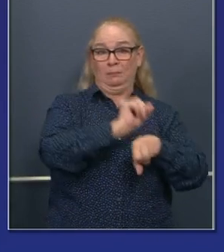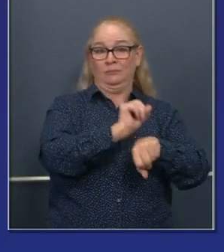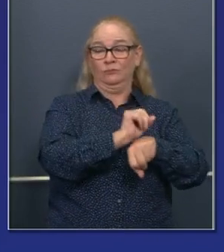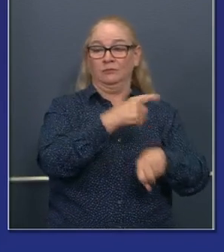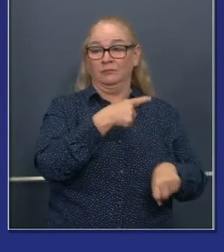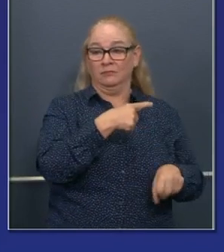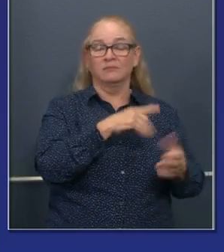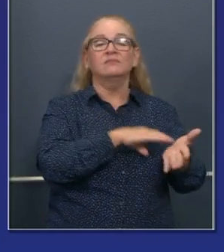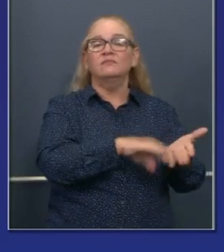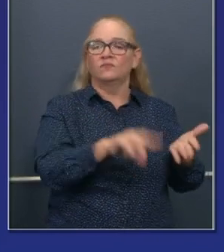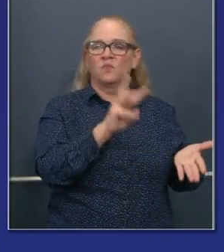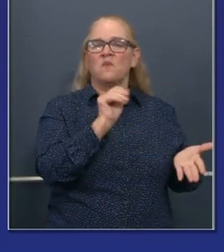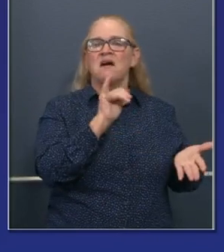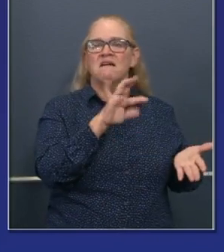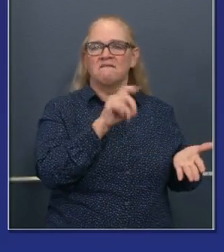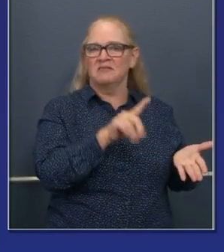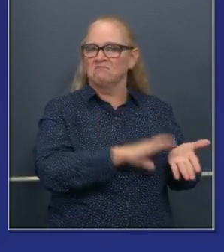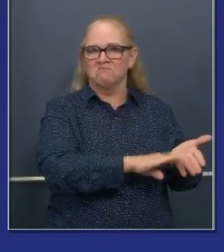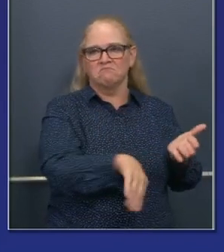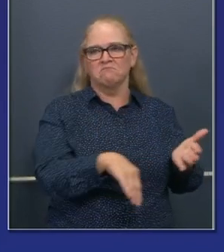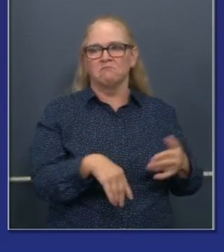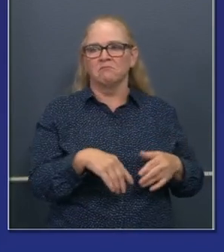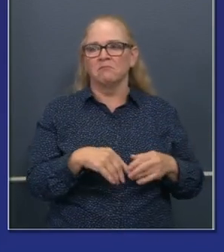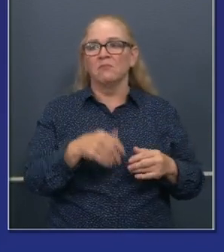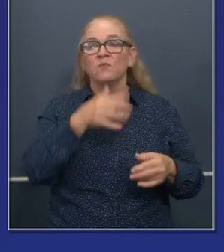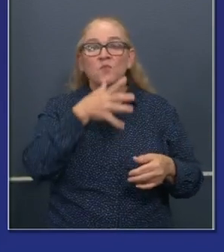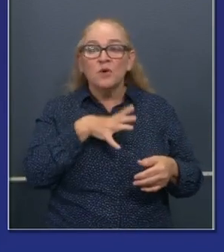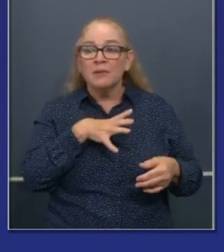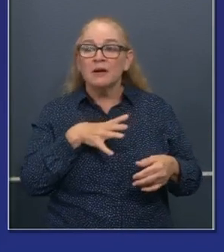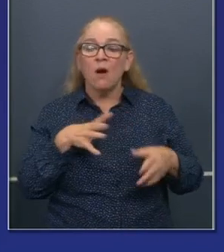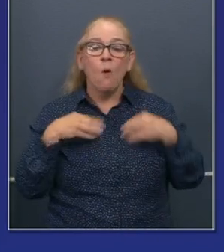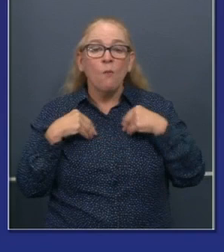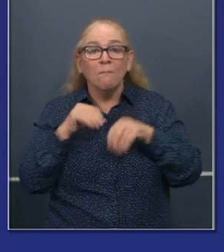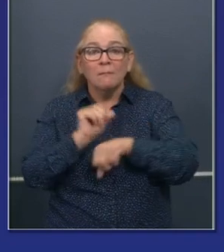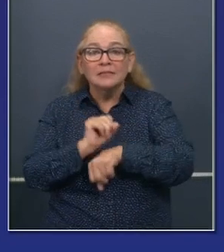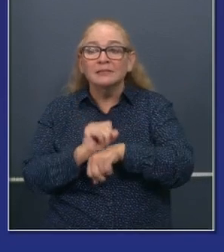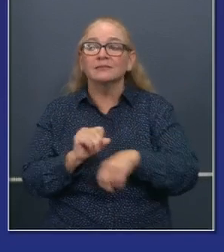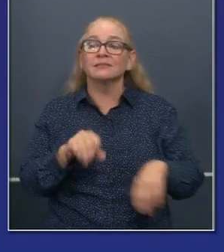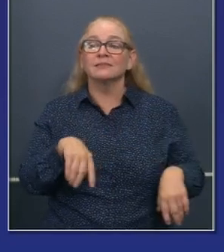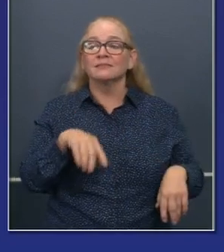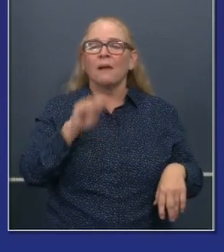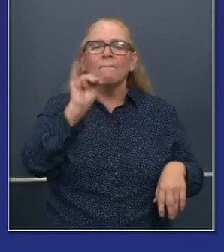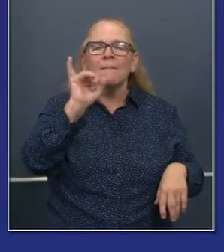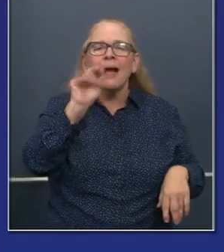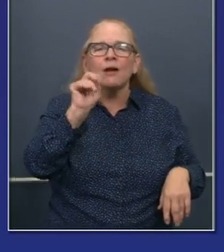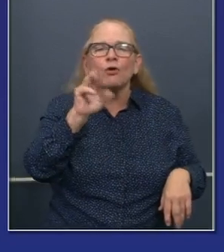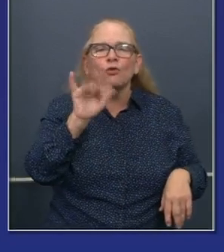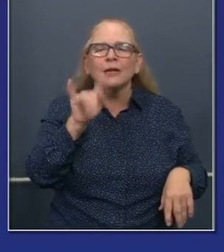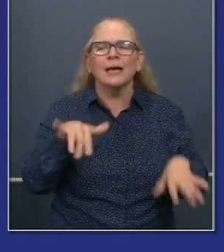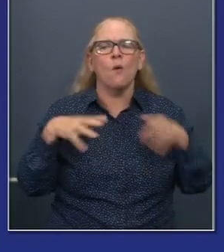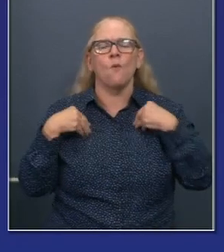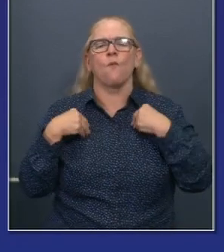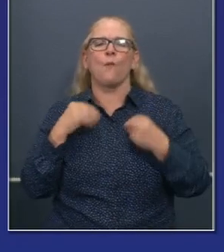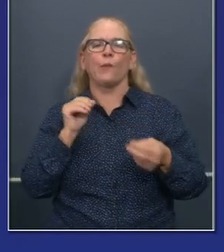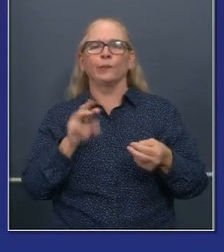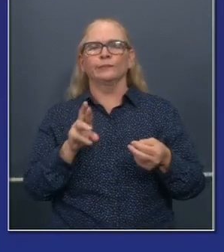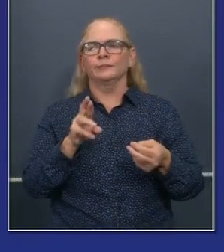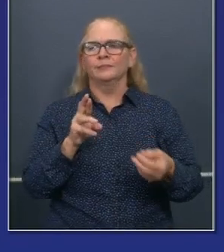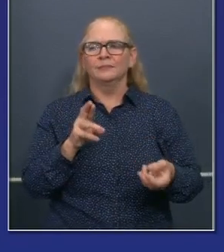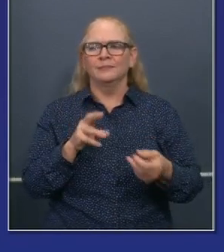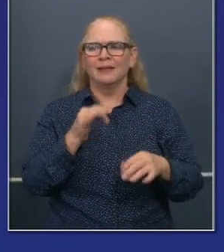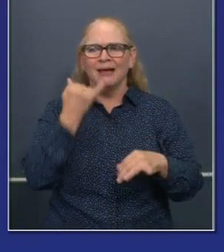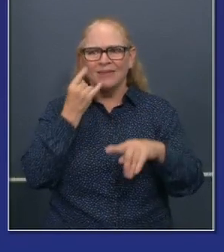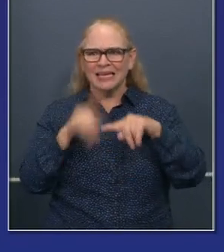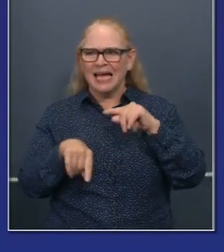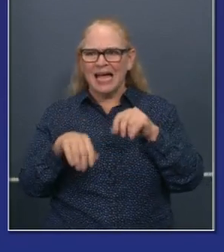minority and women owned businesses, micro loans. These are people that can't get those PPP loans, that couldn't get the SBA